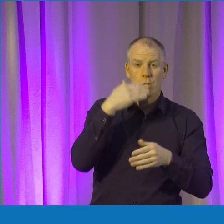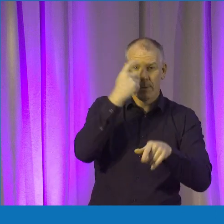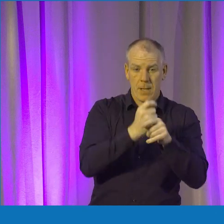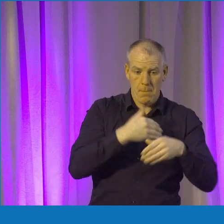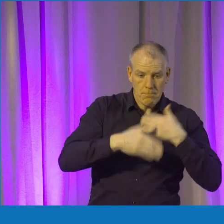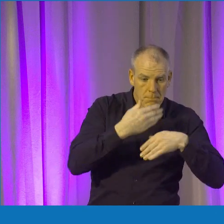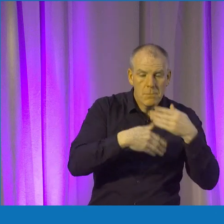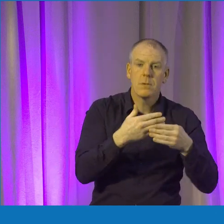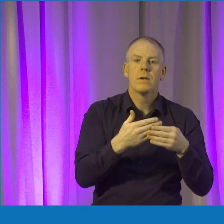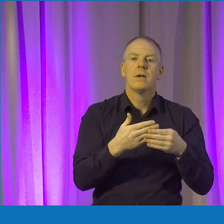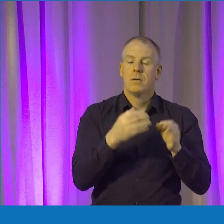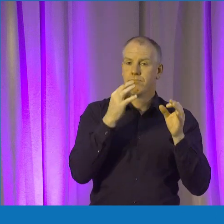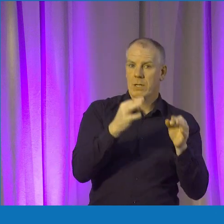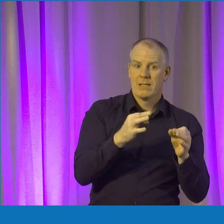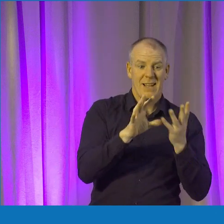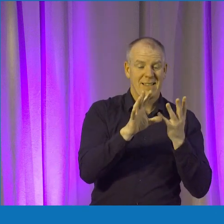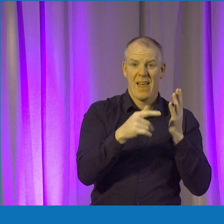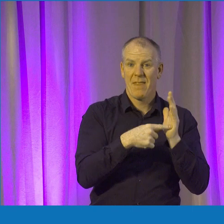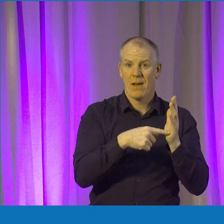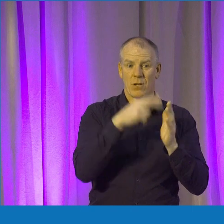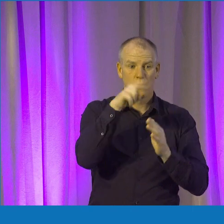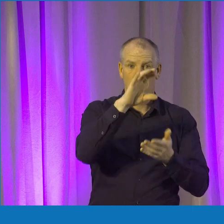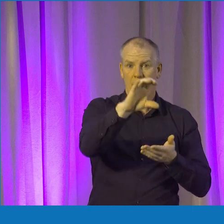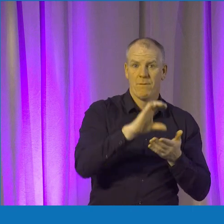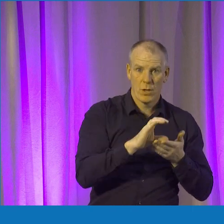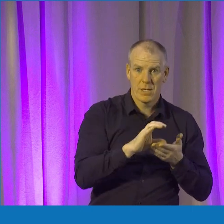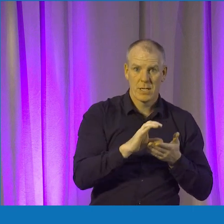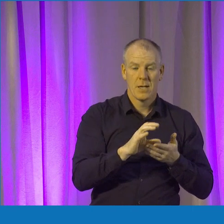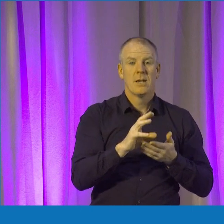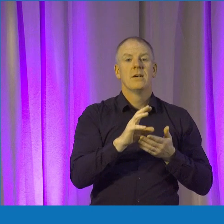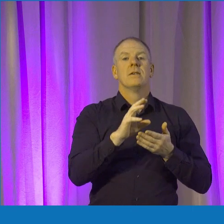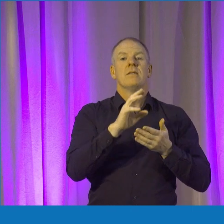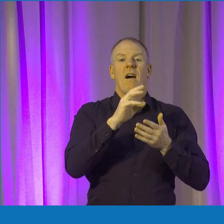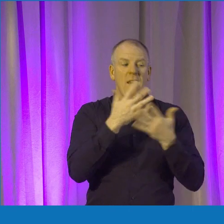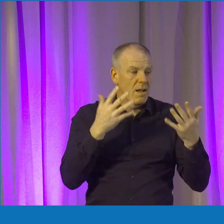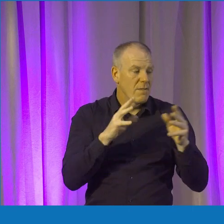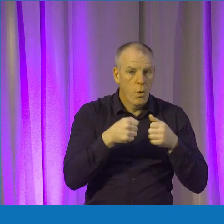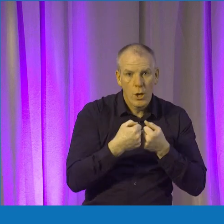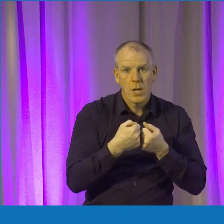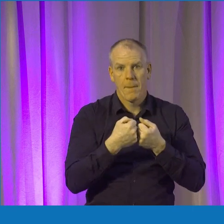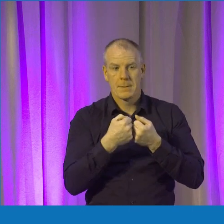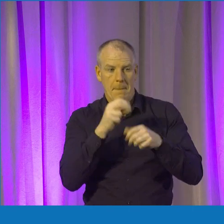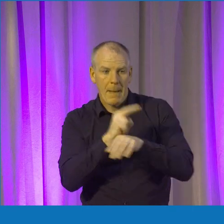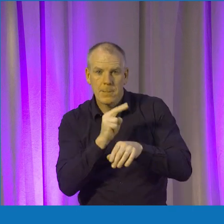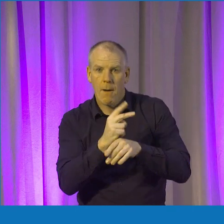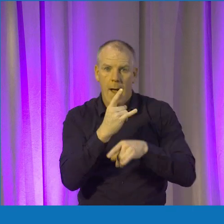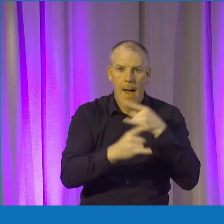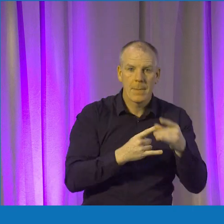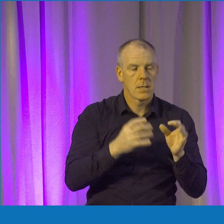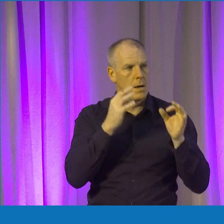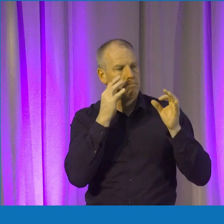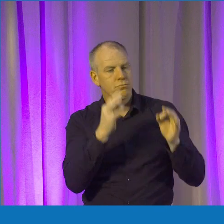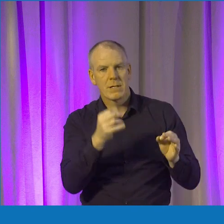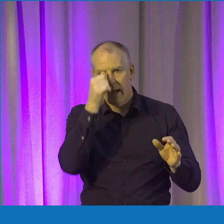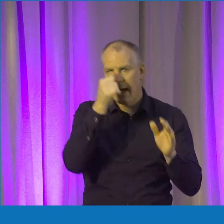that, which was fantastic. You get 10,000 euro funding, workspace, loads of workshops and mentorship. So that was just a